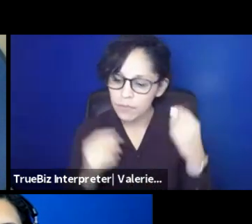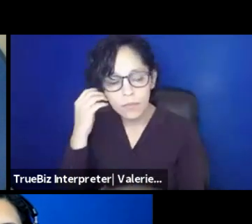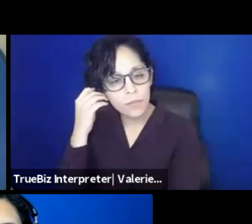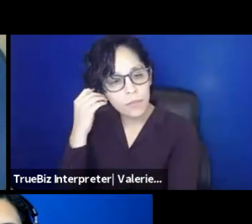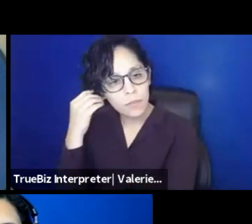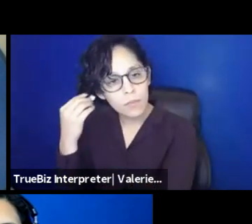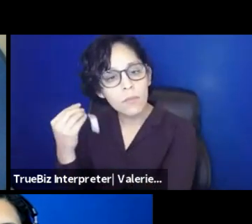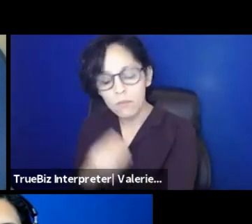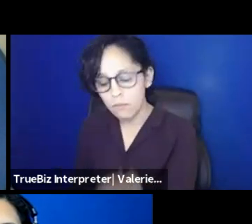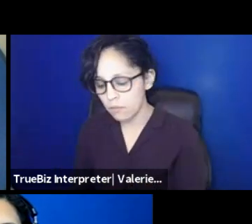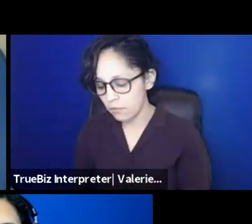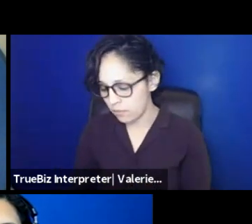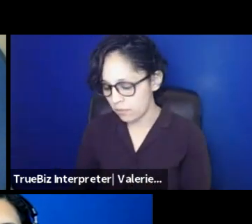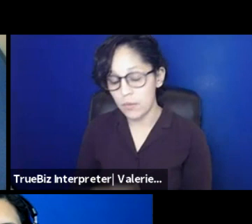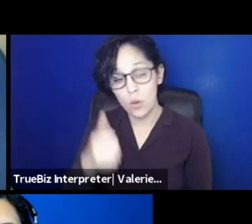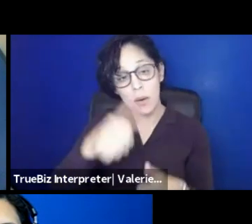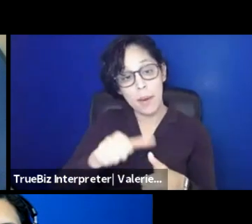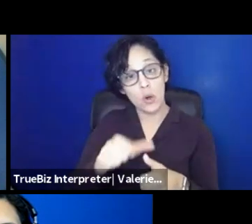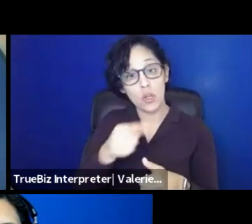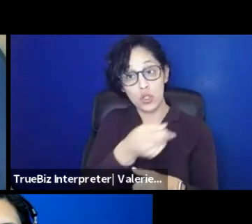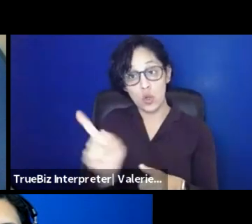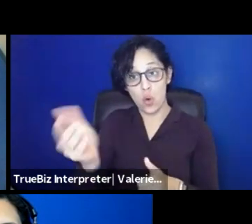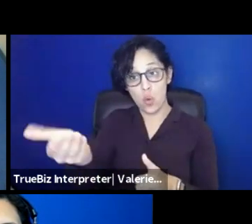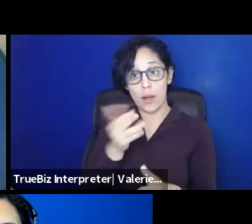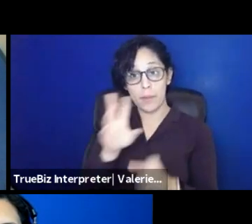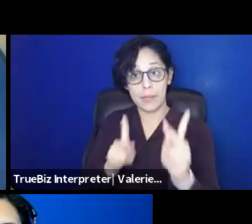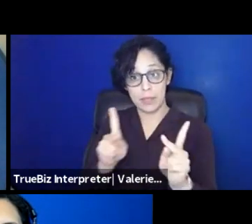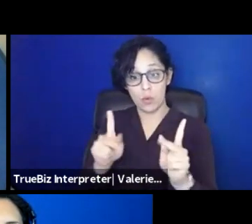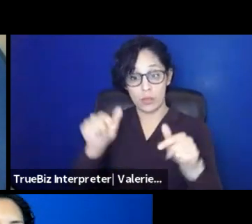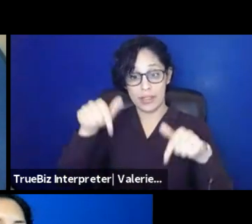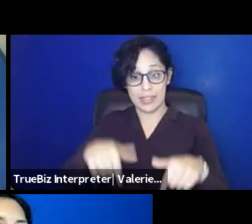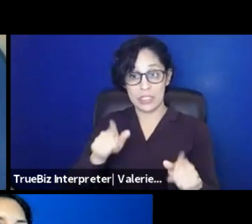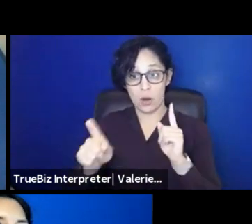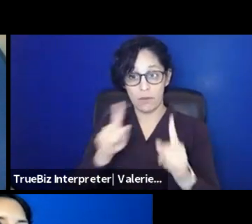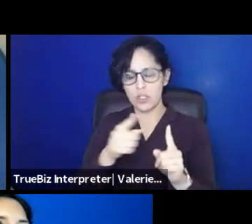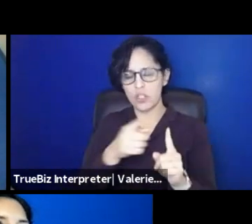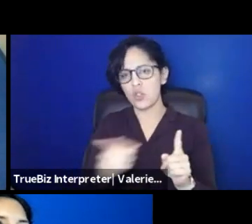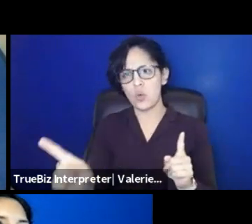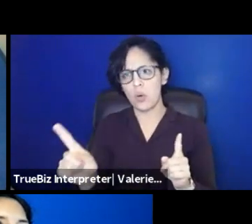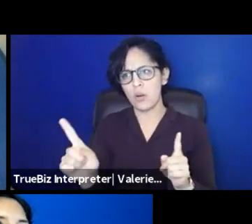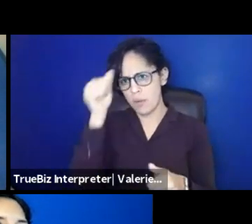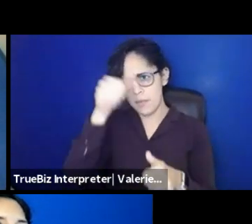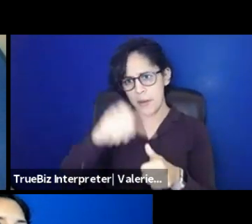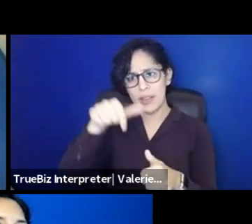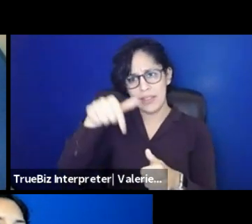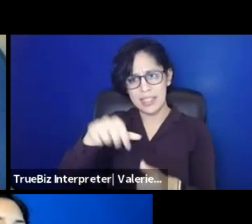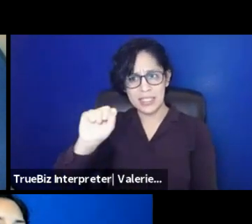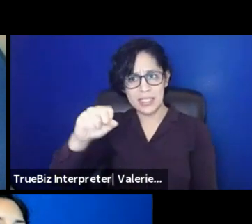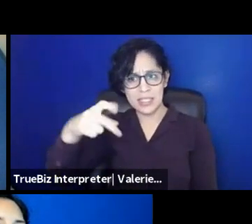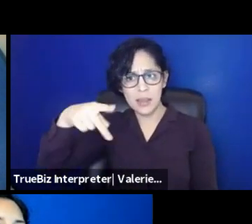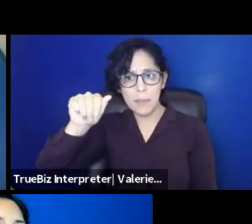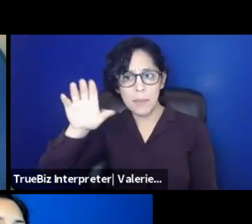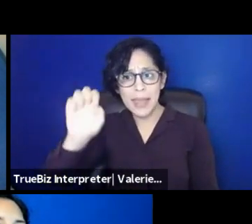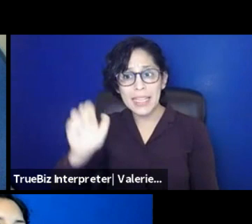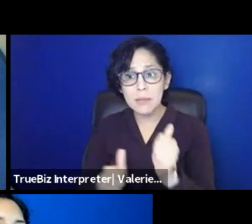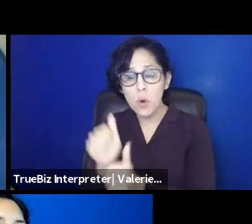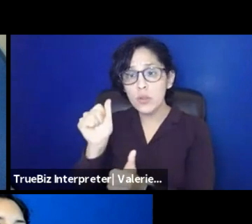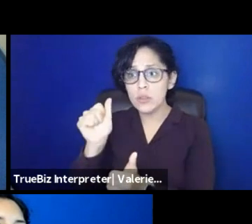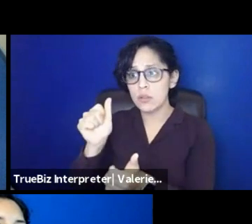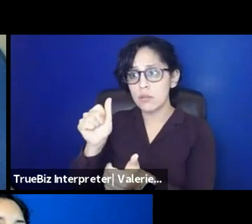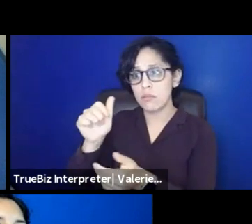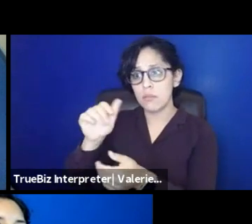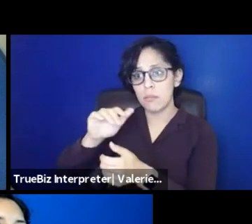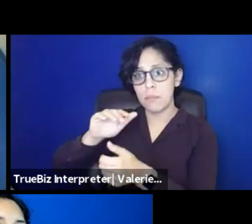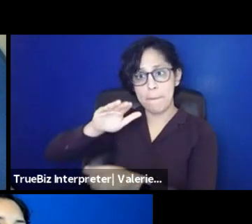caregivers and as you're inviting people into these conversations, you are taking into account that, um, in these spaces, the most marginalized will suffer the most